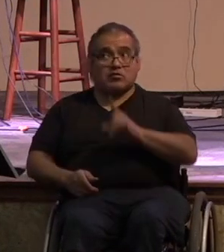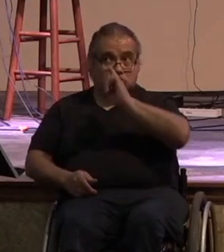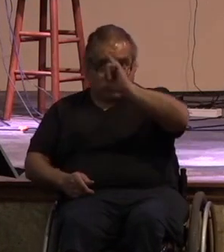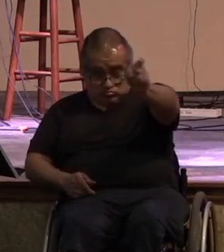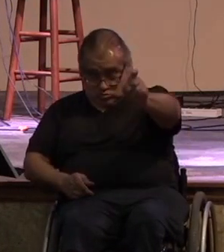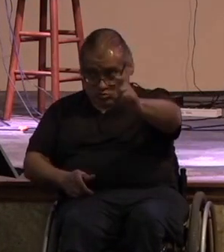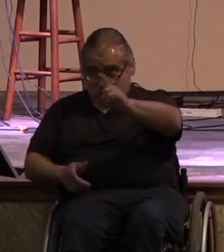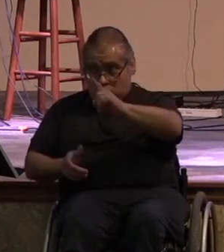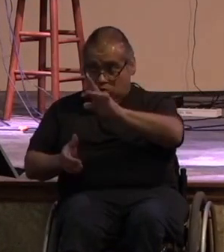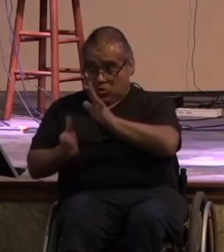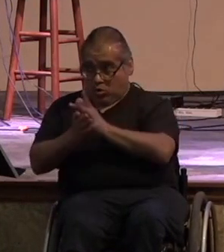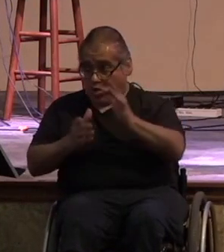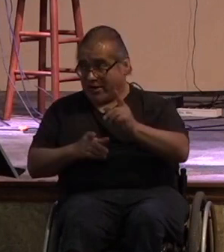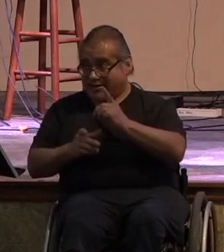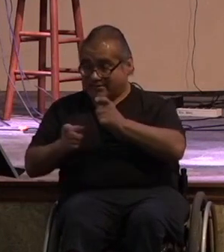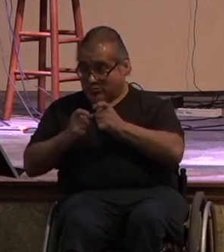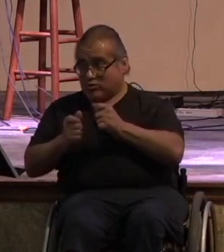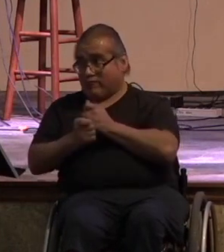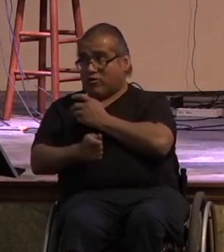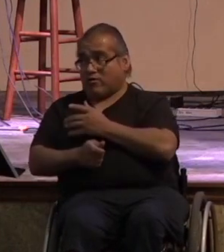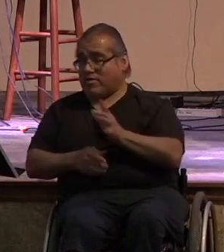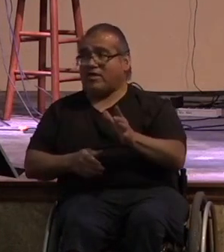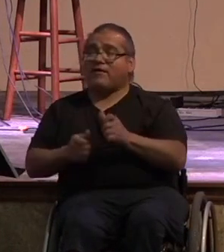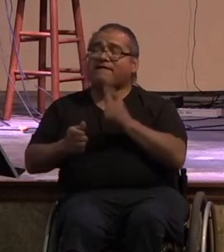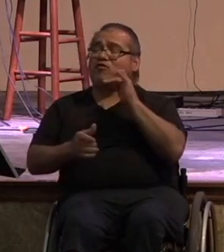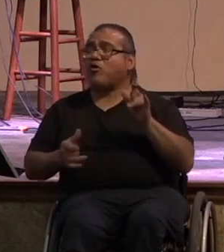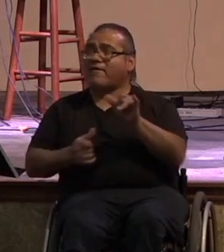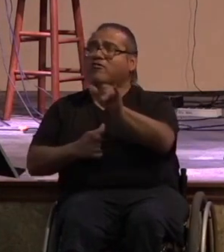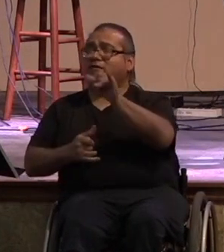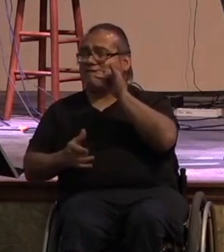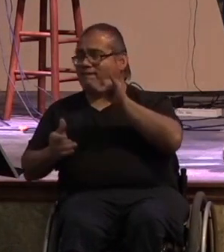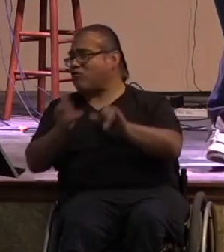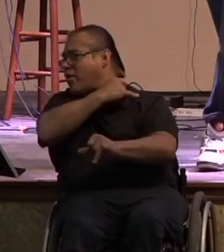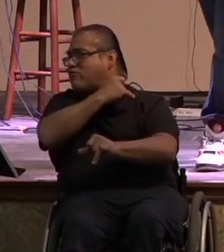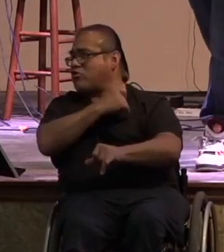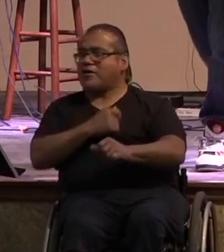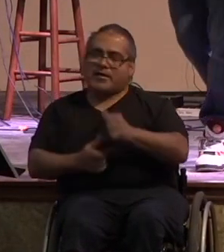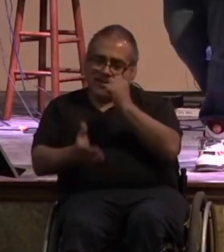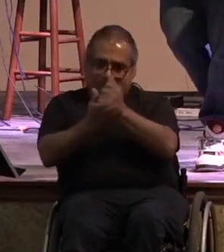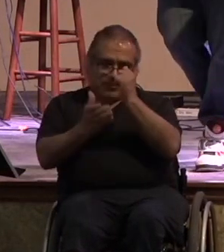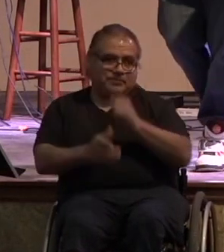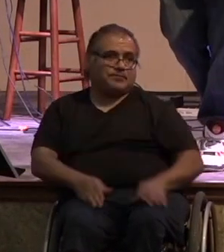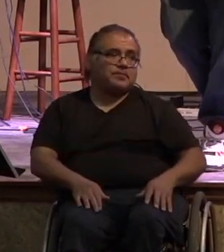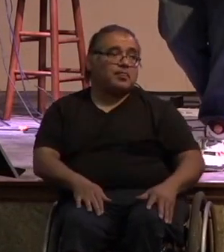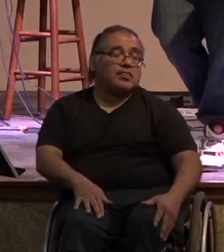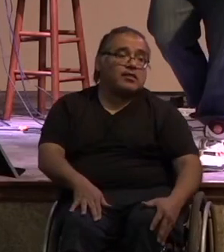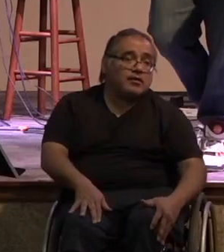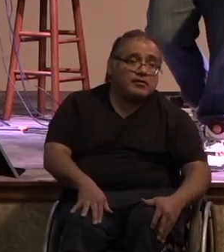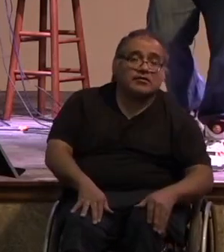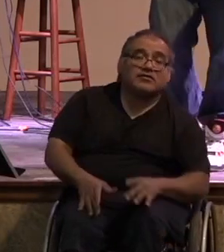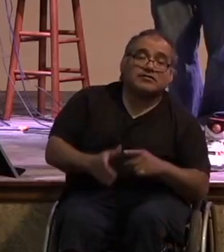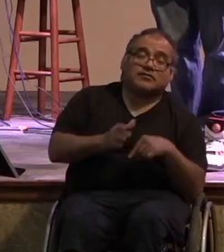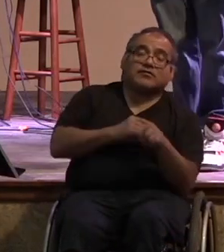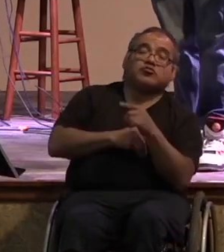and dominion forever and ever amen i'm going to touch on this briefly because it's kind of a foretaste of what next week's all about